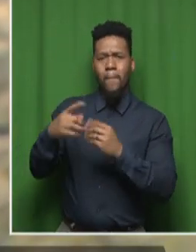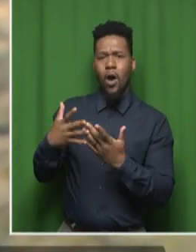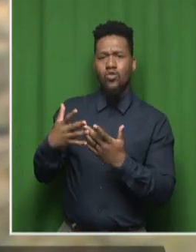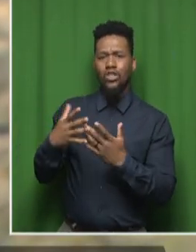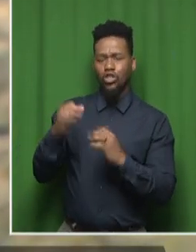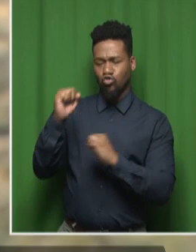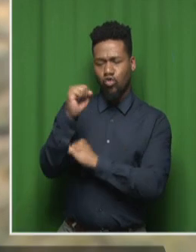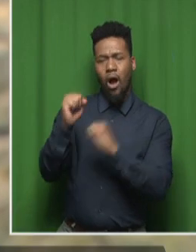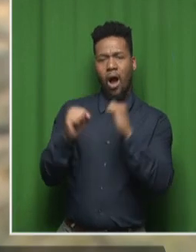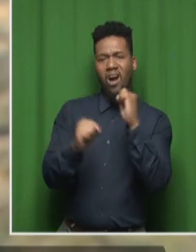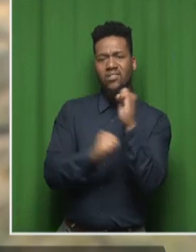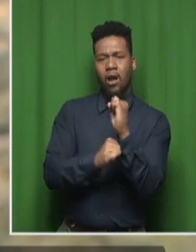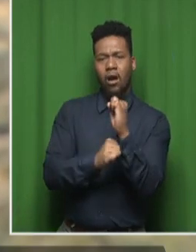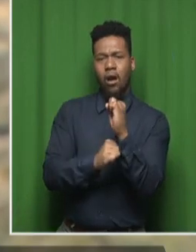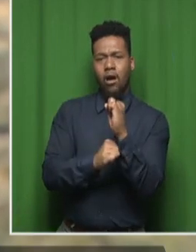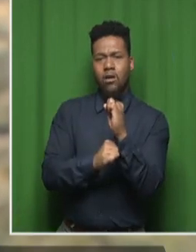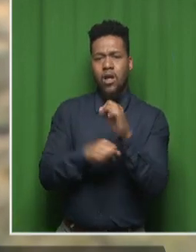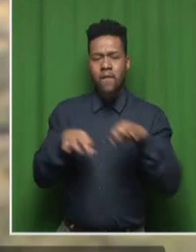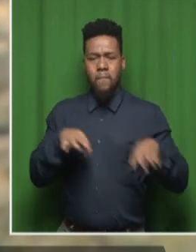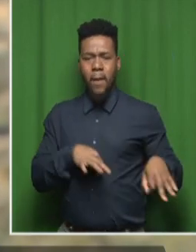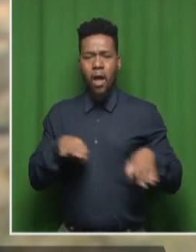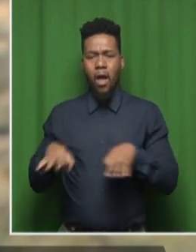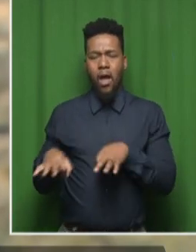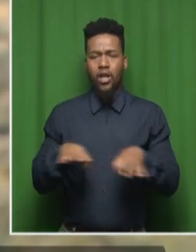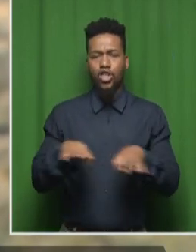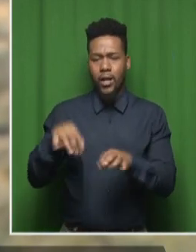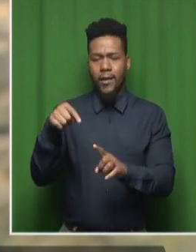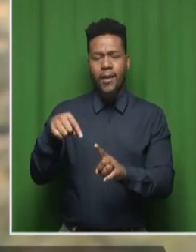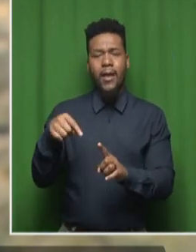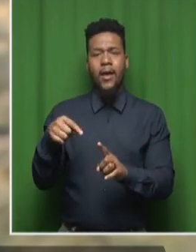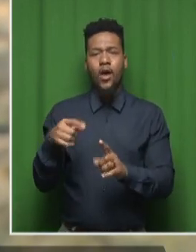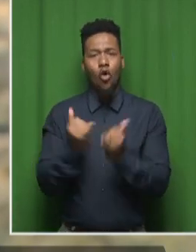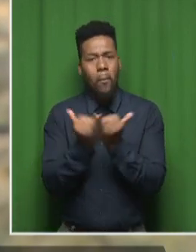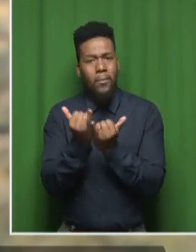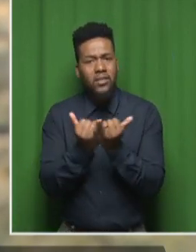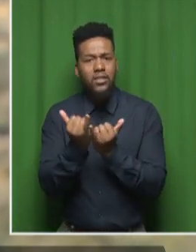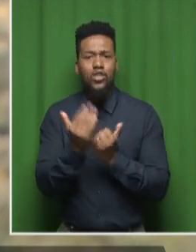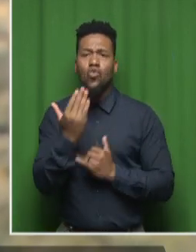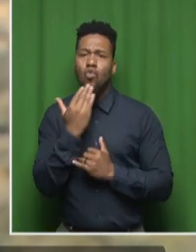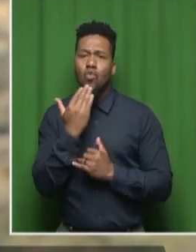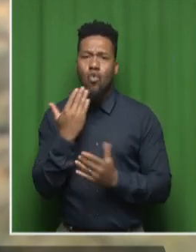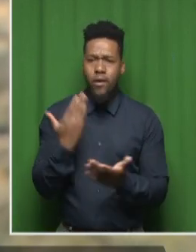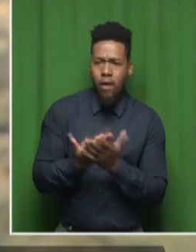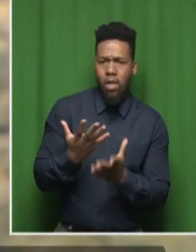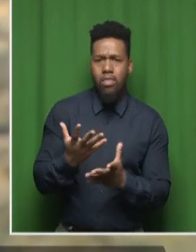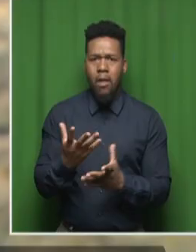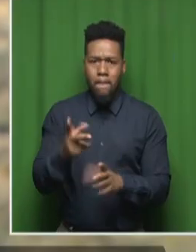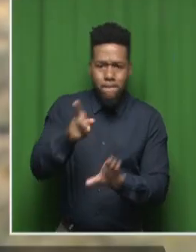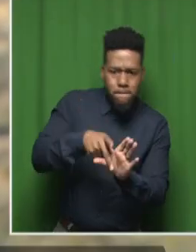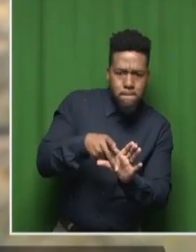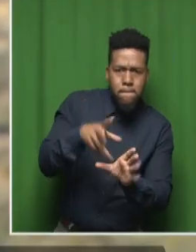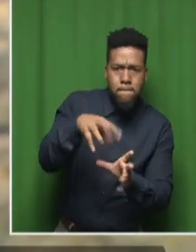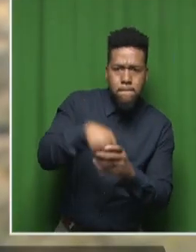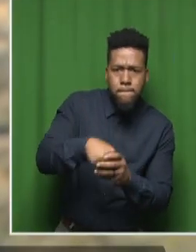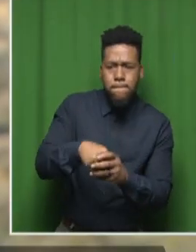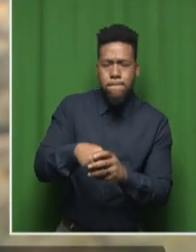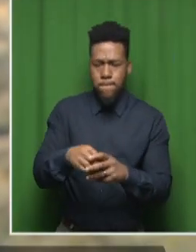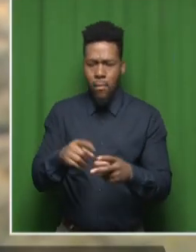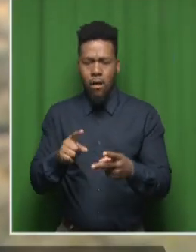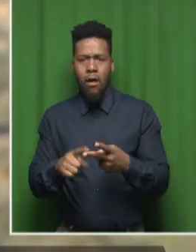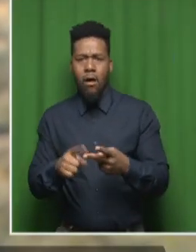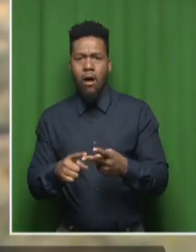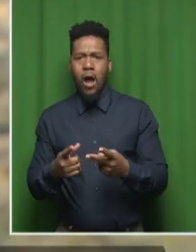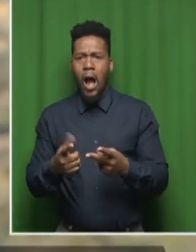Who's allowed to enter? What is the criteria in terms of some of the skill sets as well, the countries participating?